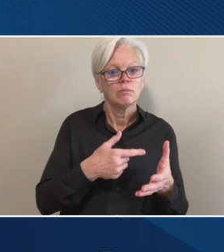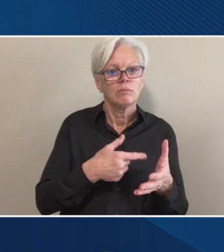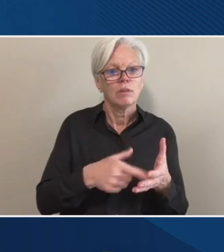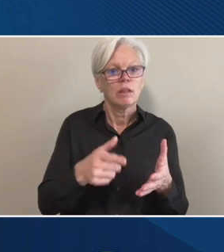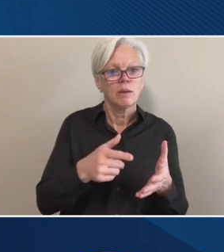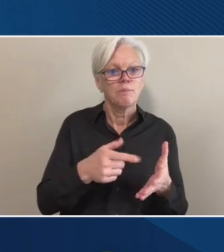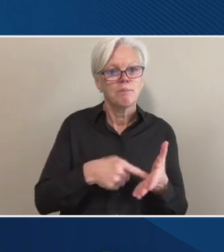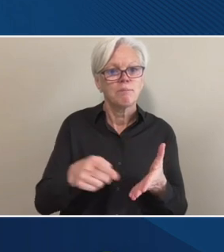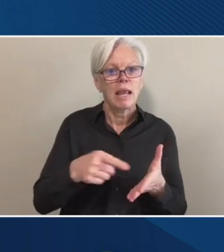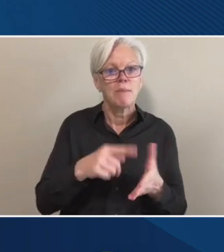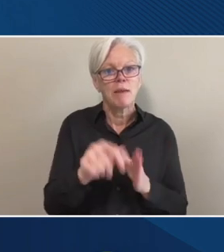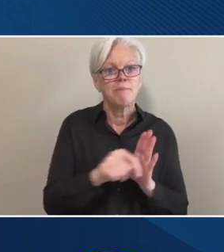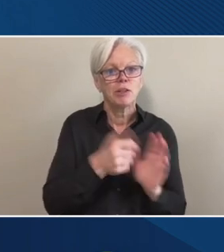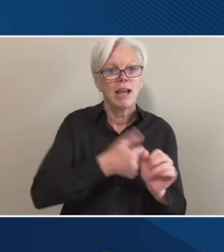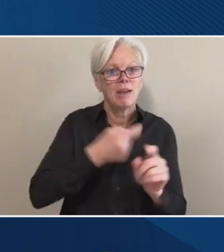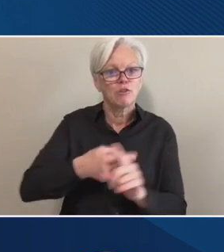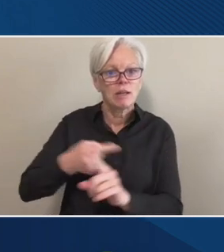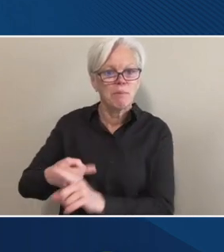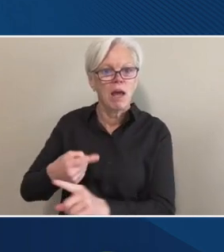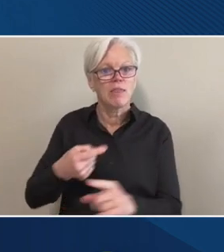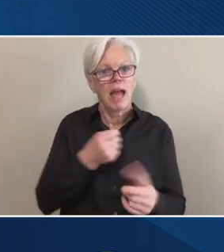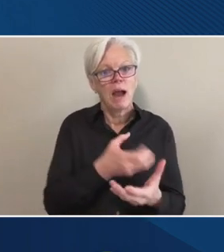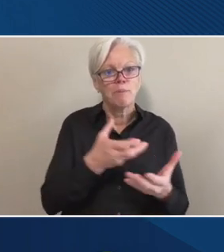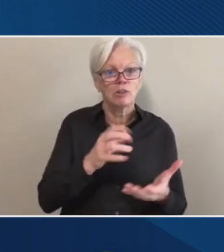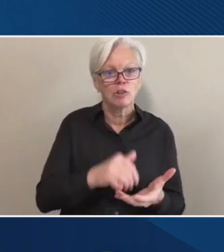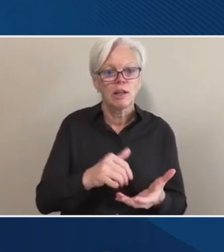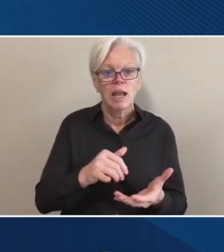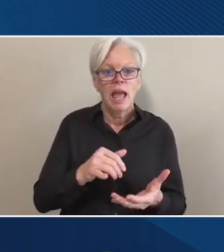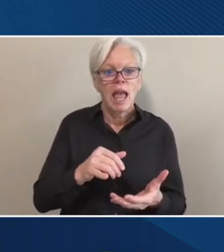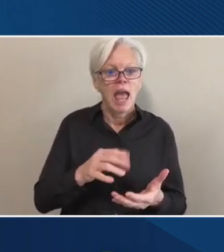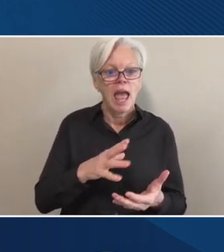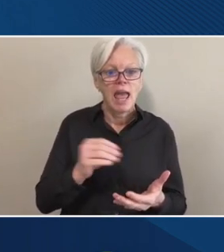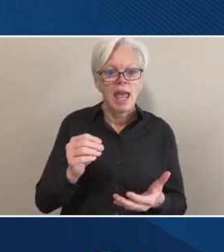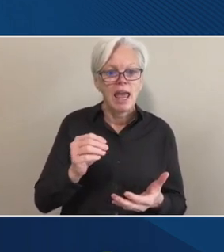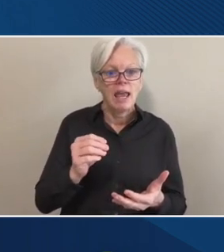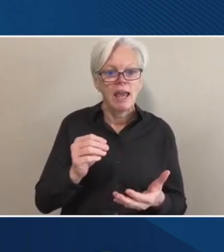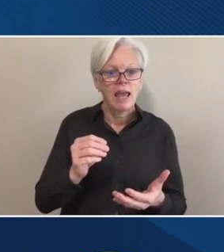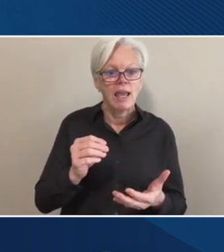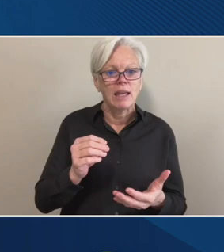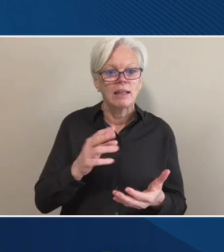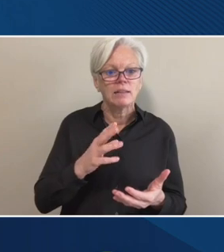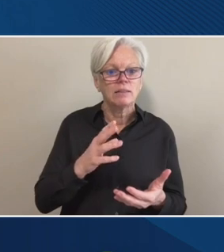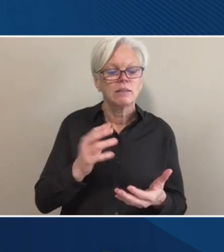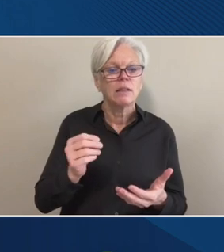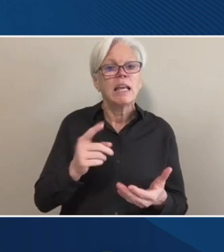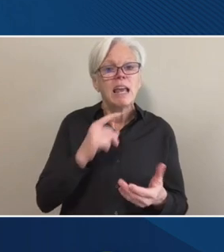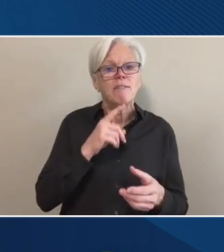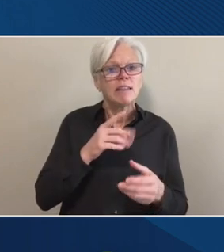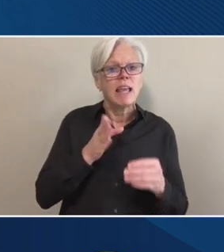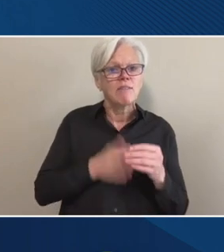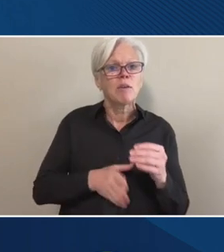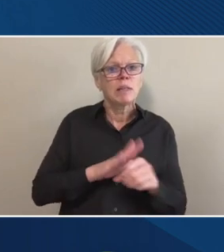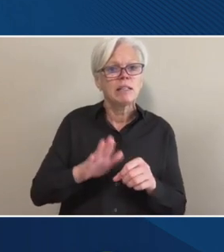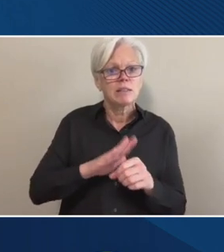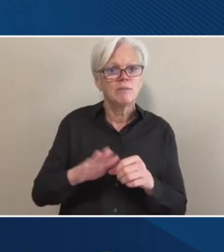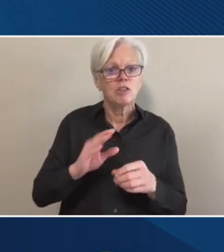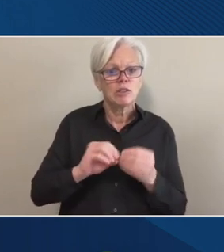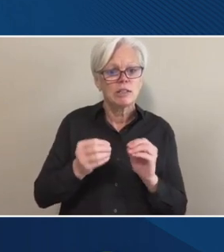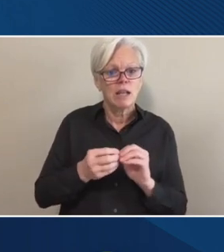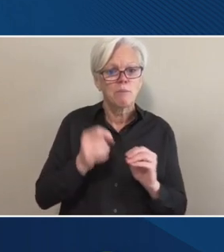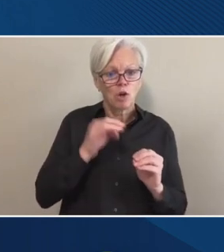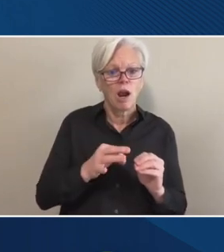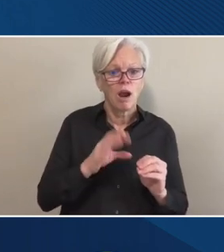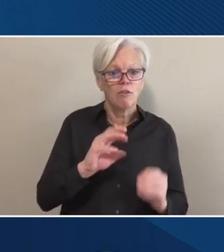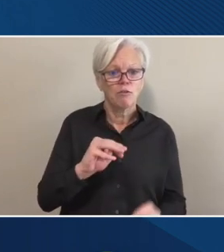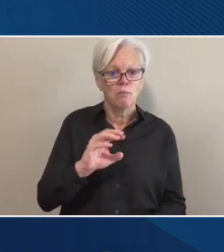comprises, and it cannot treat a student as withdrawn if they have completed a sufficient number of modules. And that's really the reason for